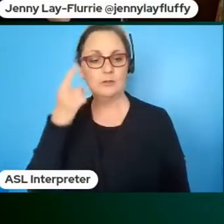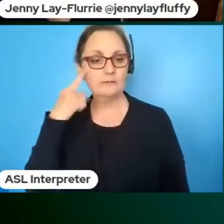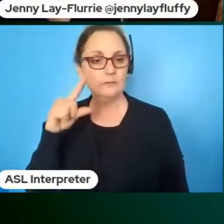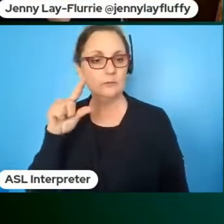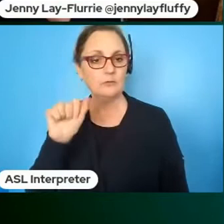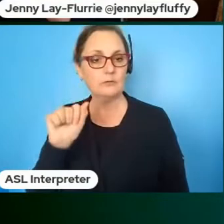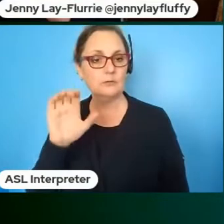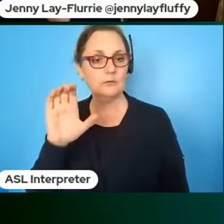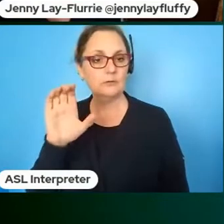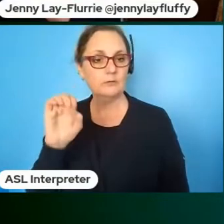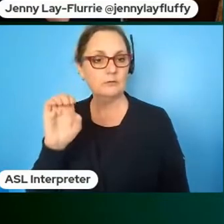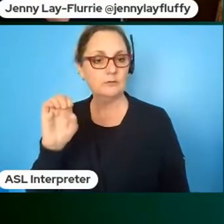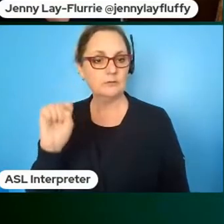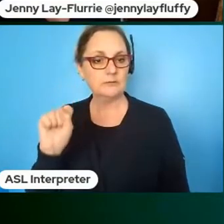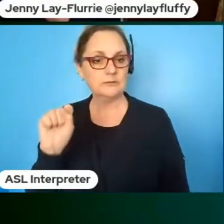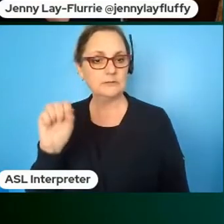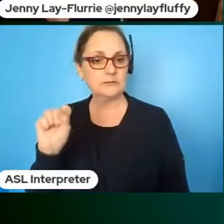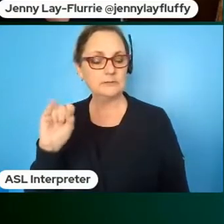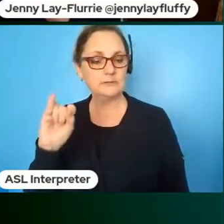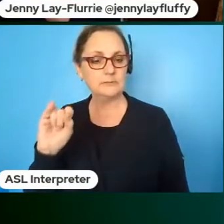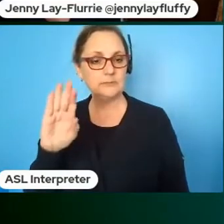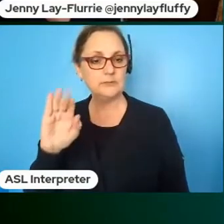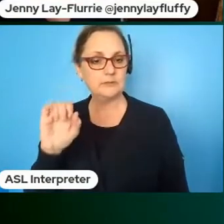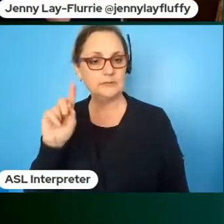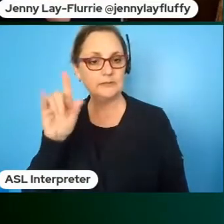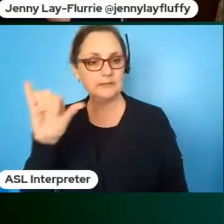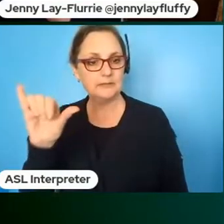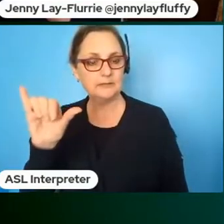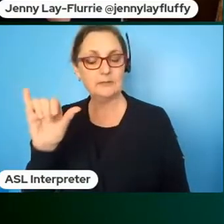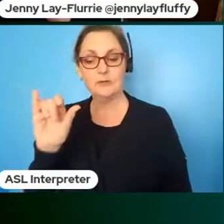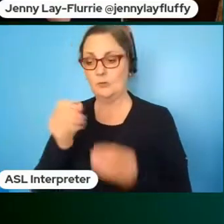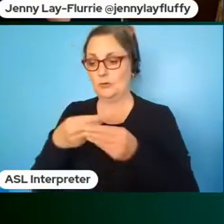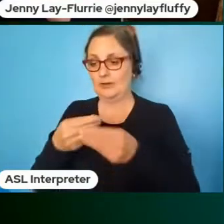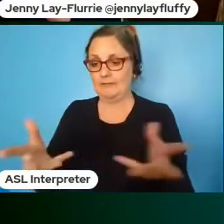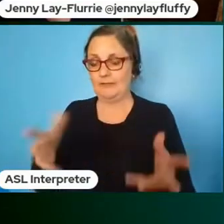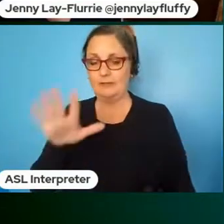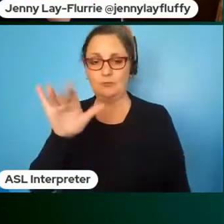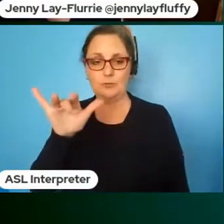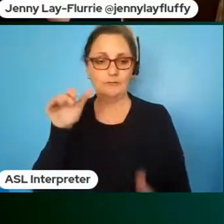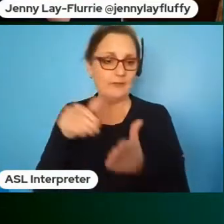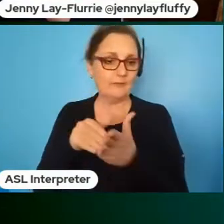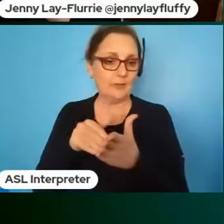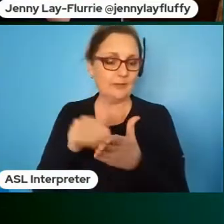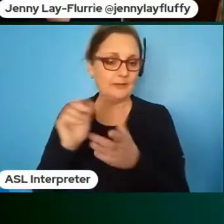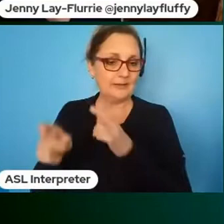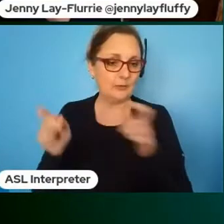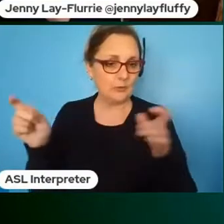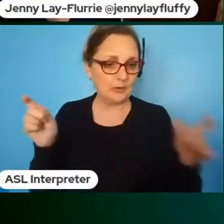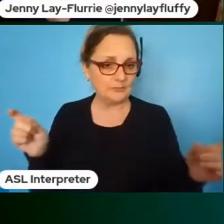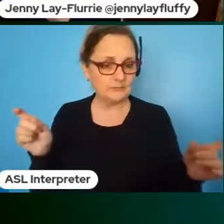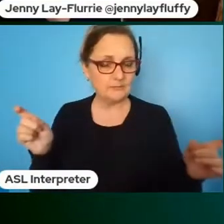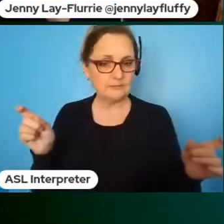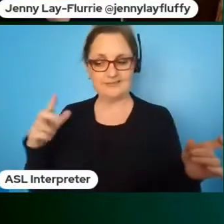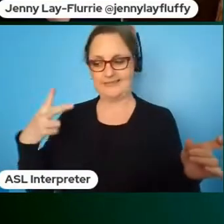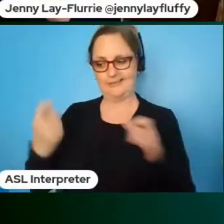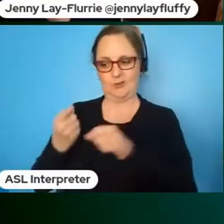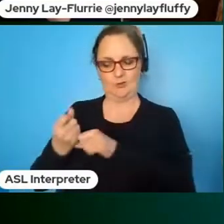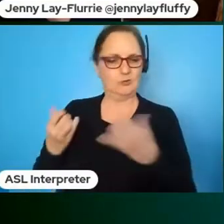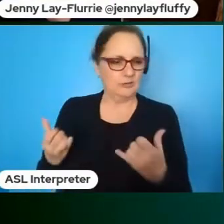in grants right now we're in the third year of this program and some of the just amazing ideas that are coming through